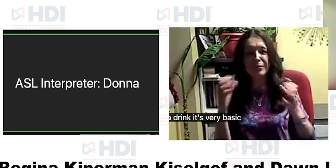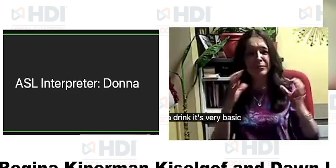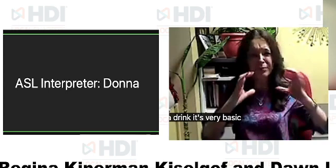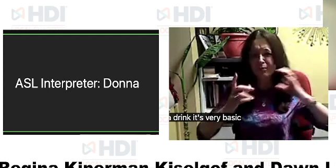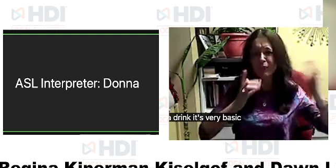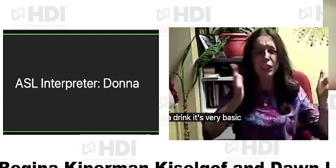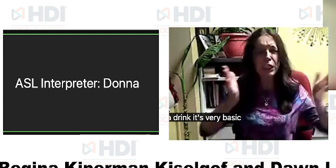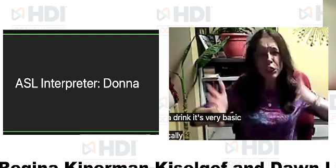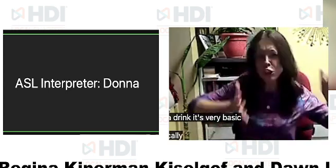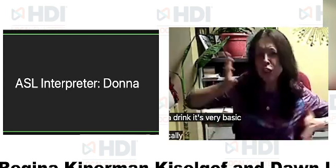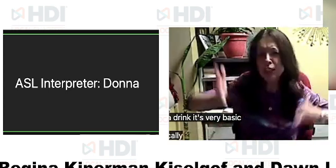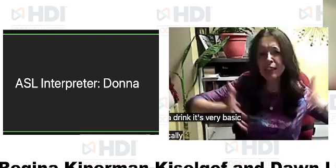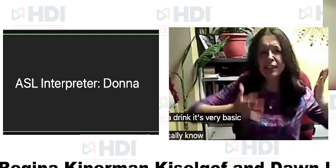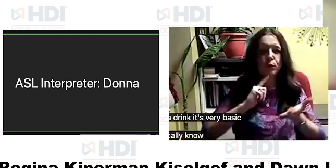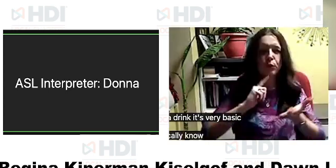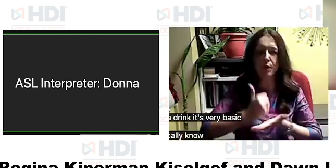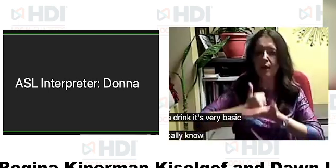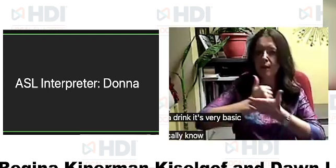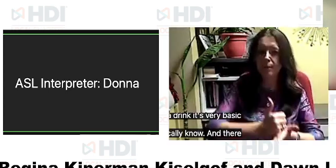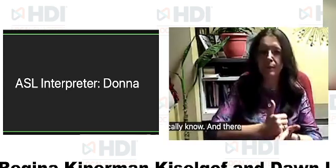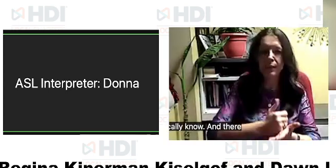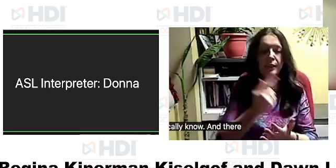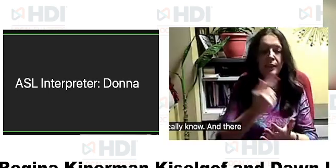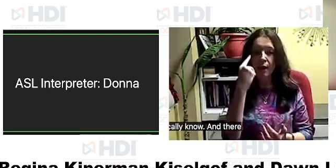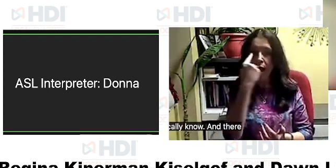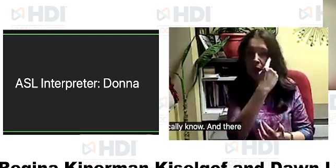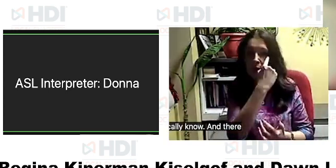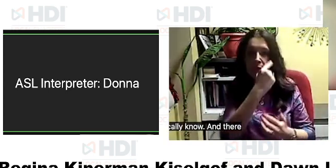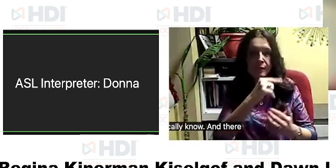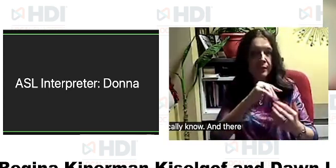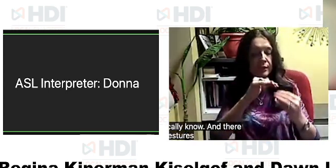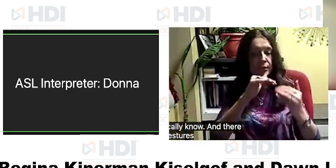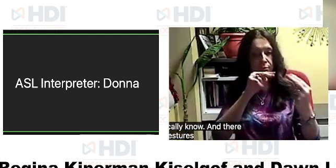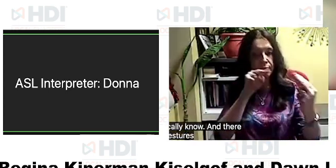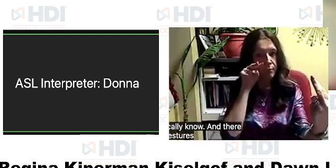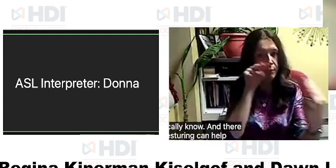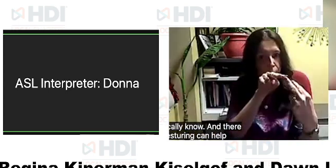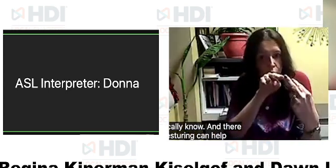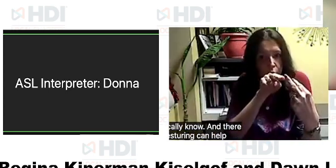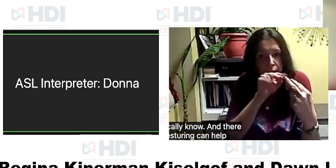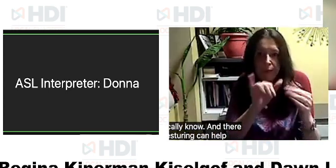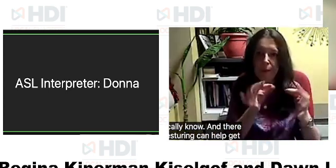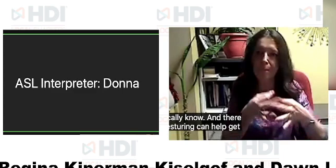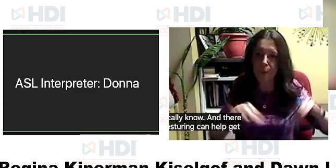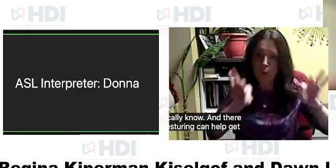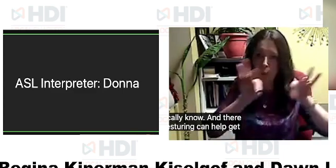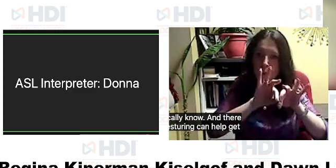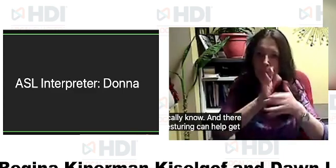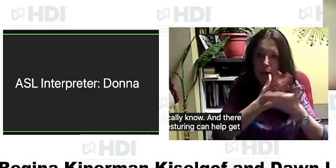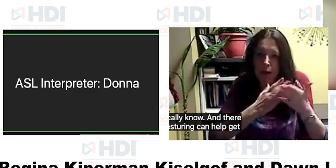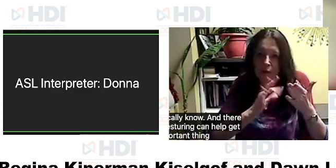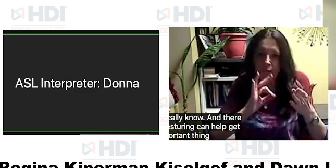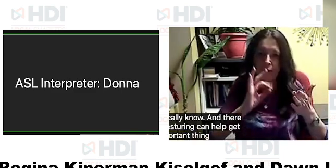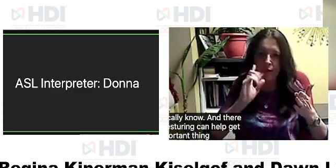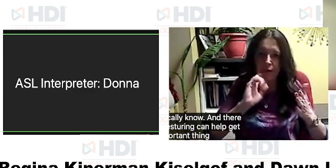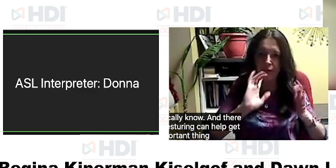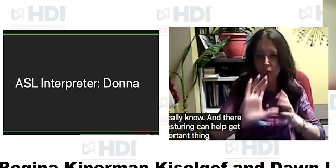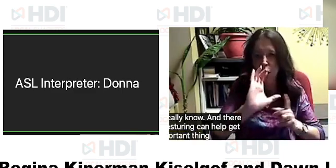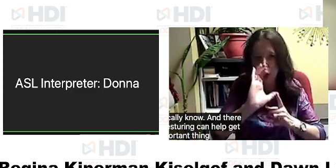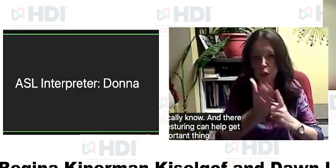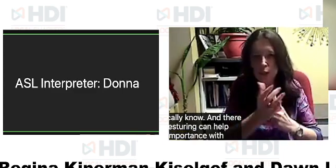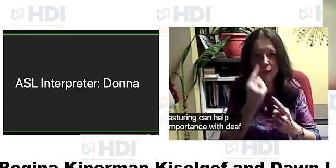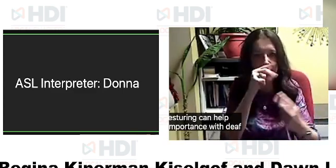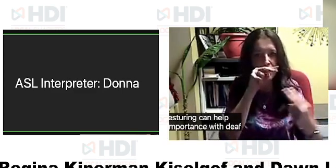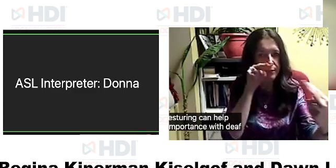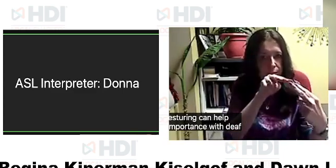automatically know and there are many other things even gesturing can help get your message across the importance with deaf individuals